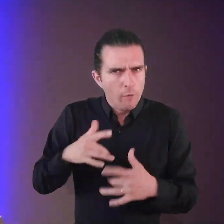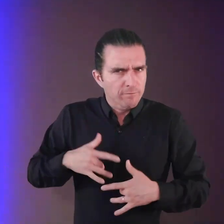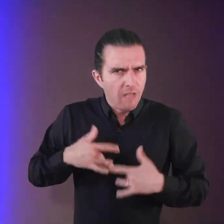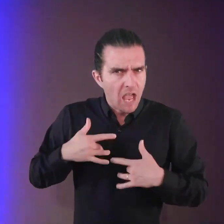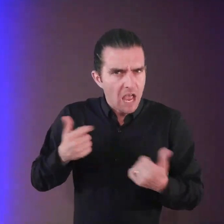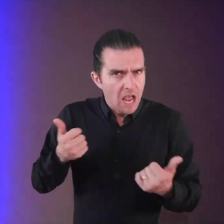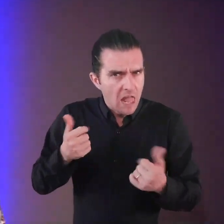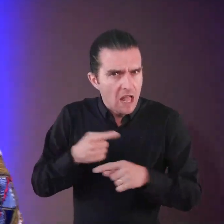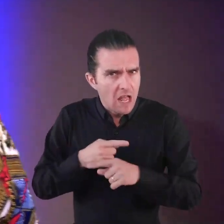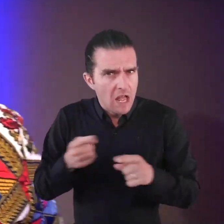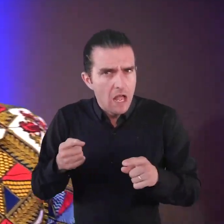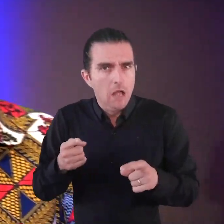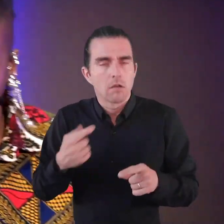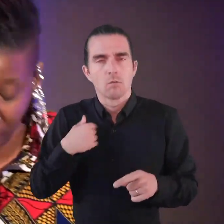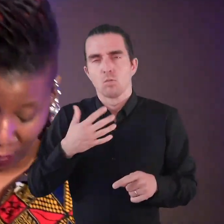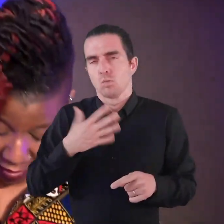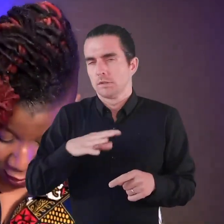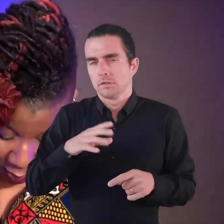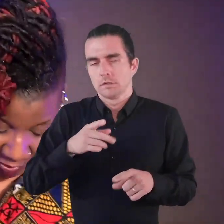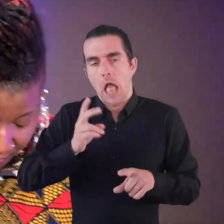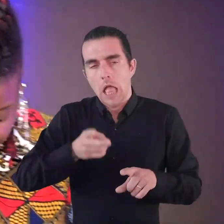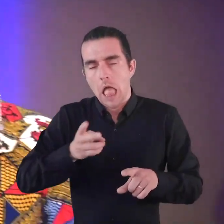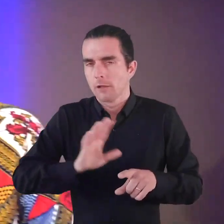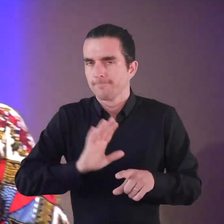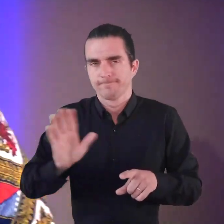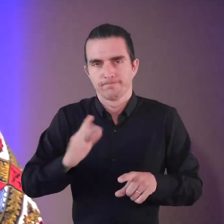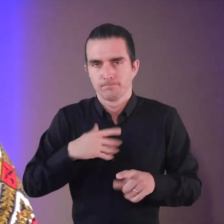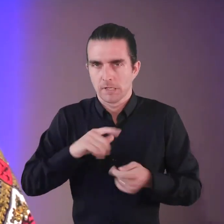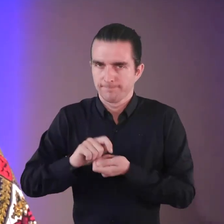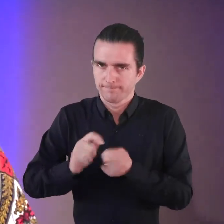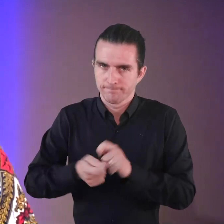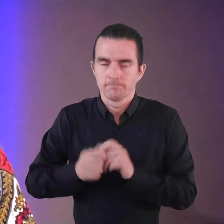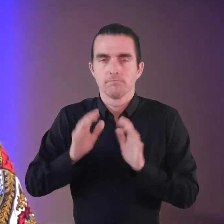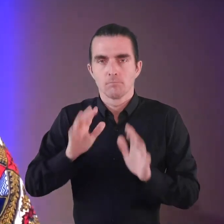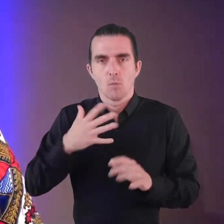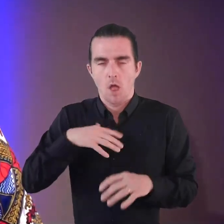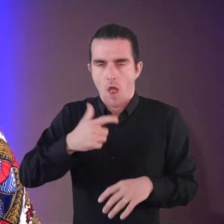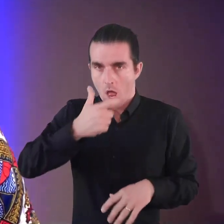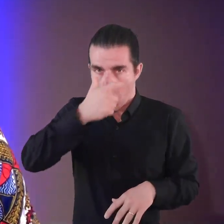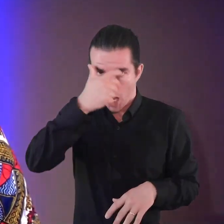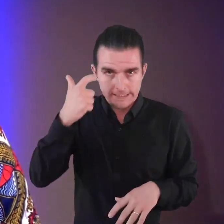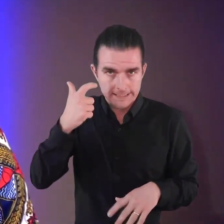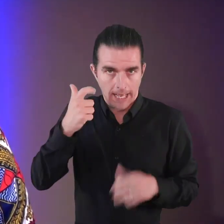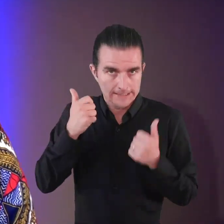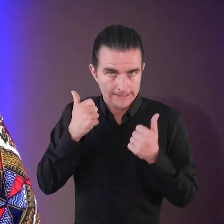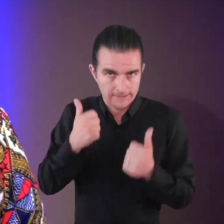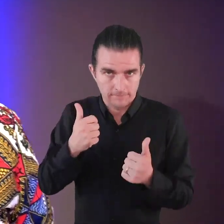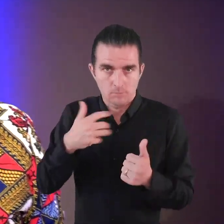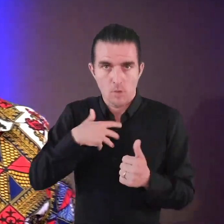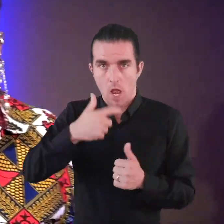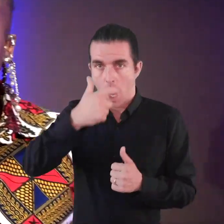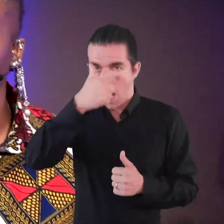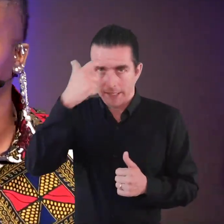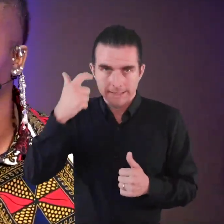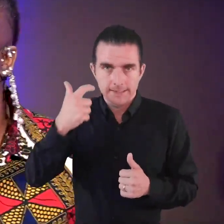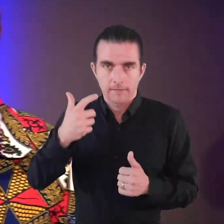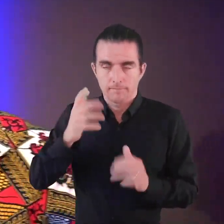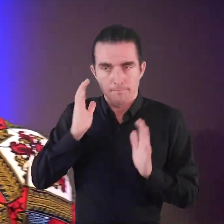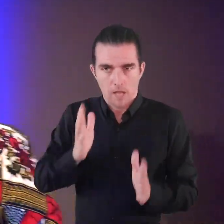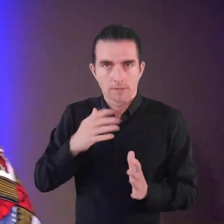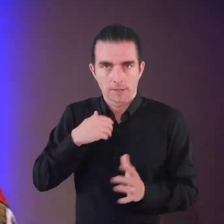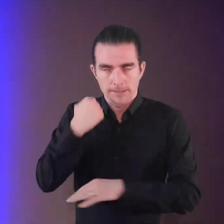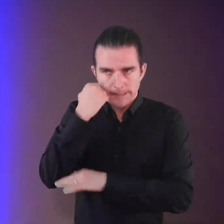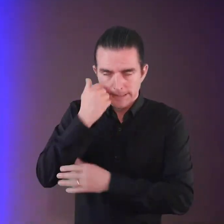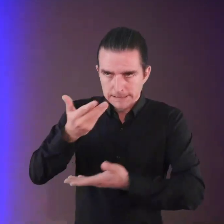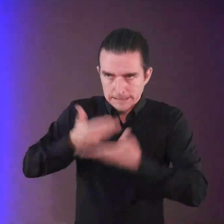you how you feel. And this is something I wanted to avoid completely. By combining understanding, understanding that